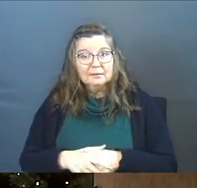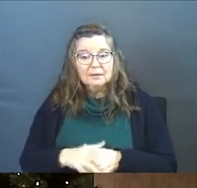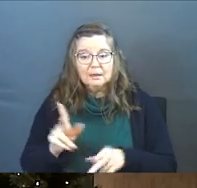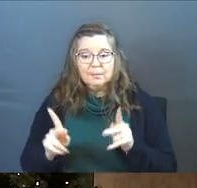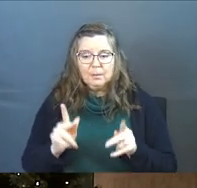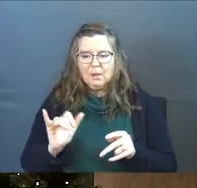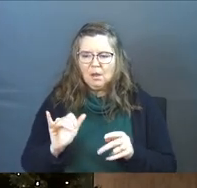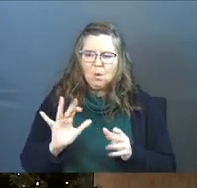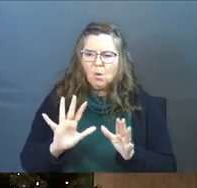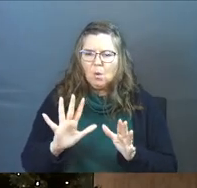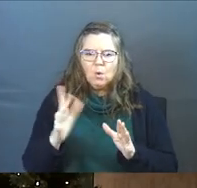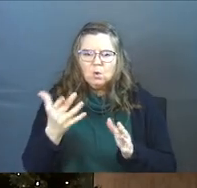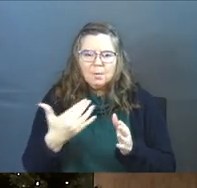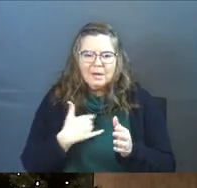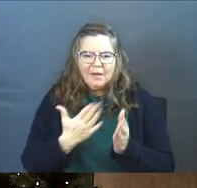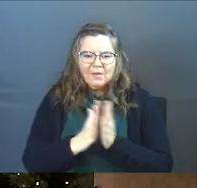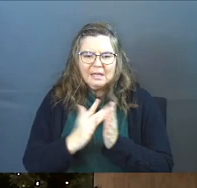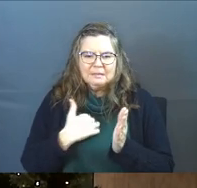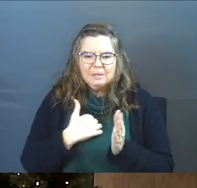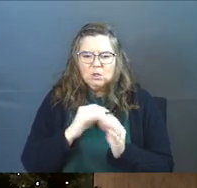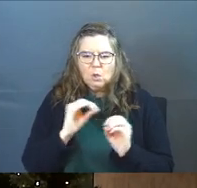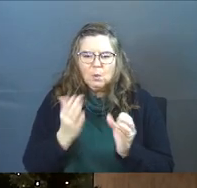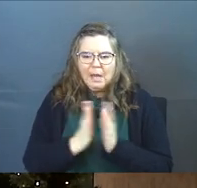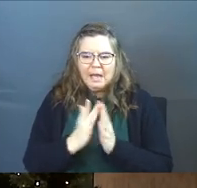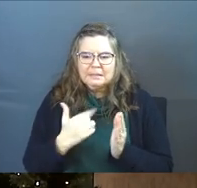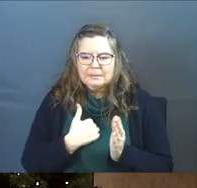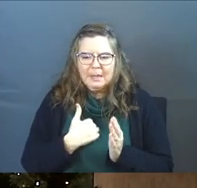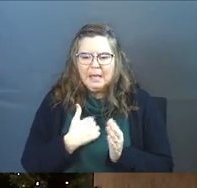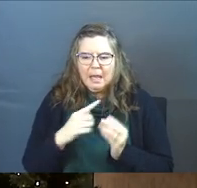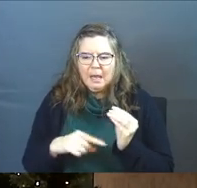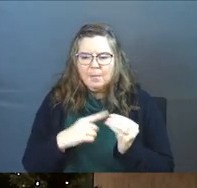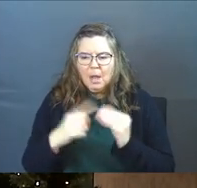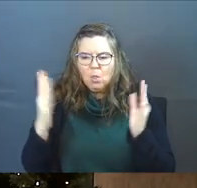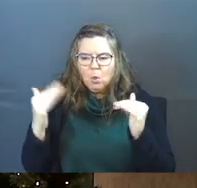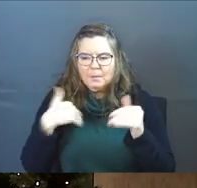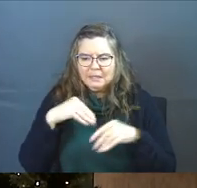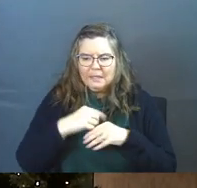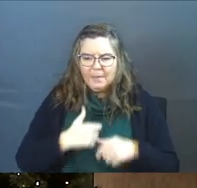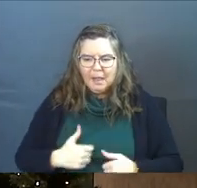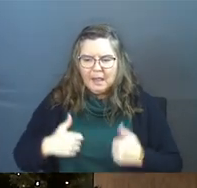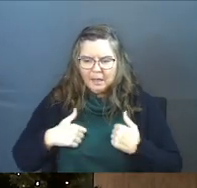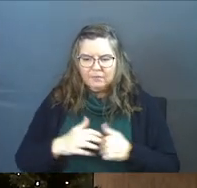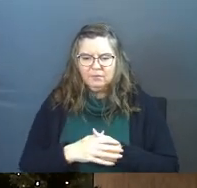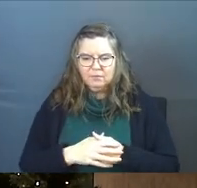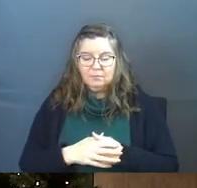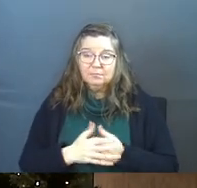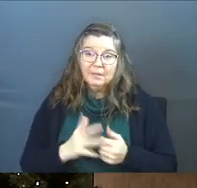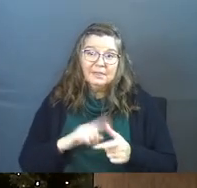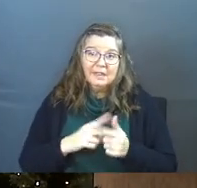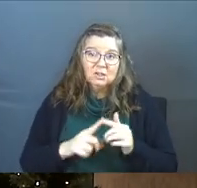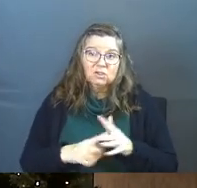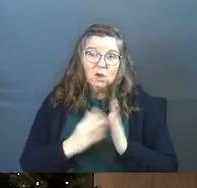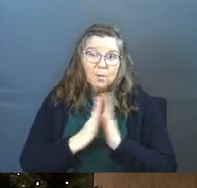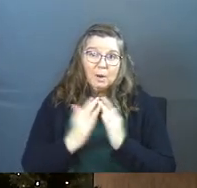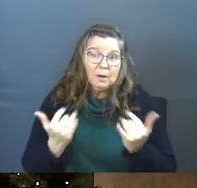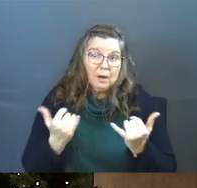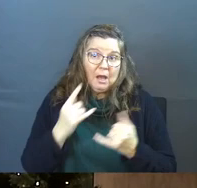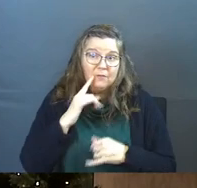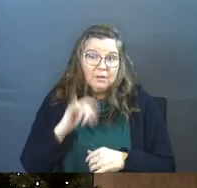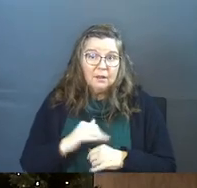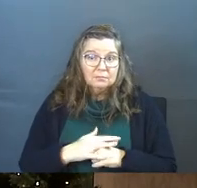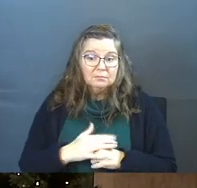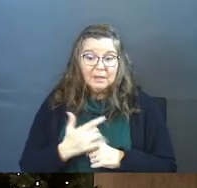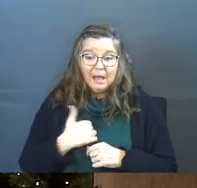You know, people are like, well, nobody ever asks me, pastor. No one ever asks me about the hope that's in my life. Then start praying right now.